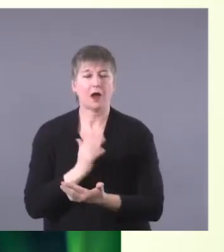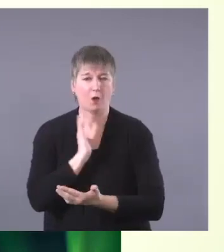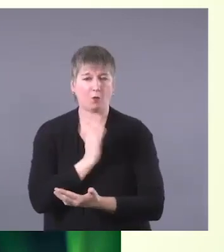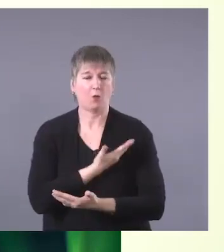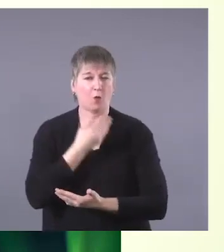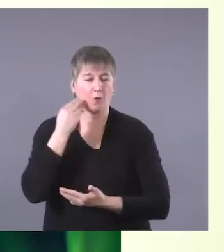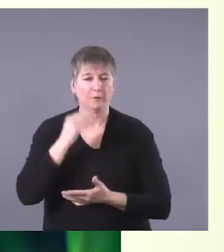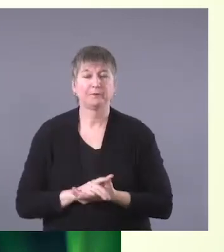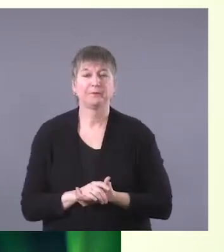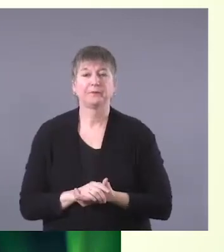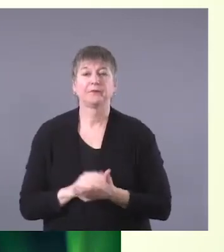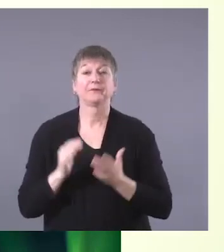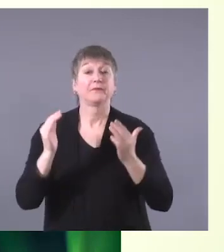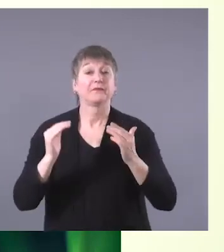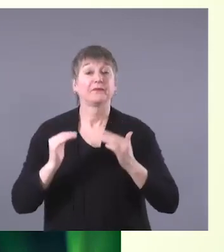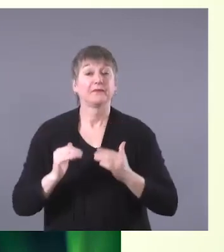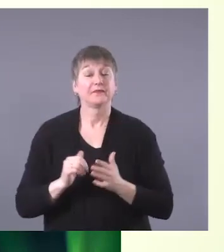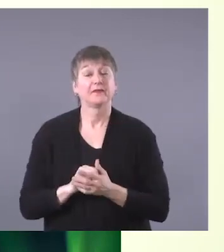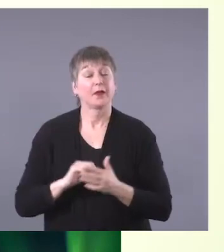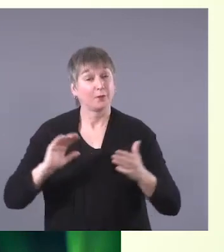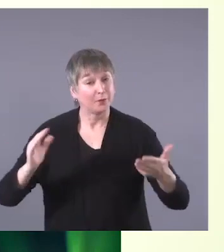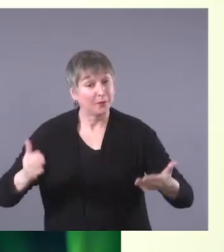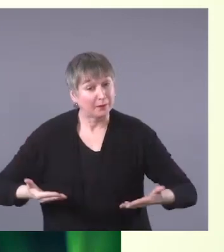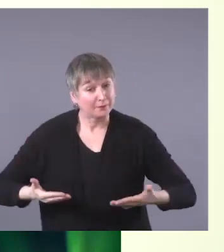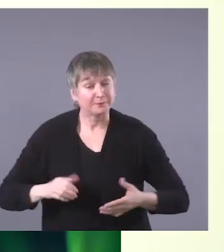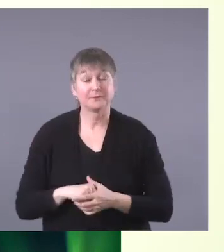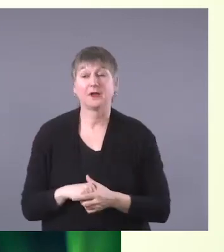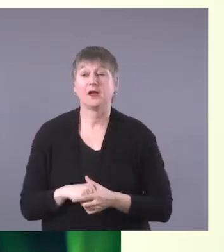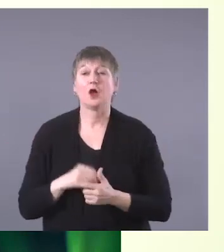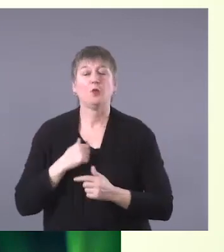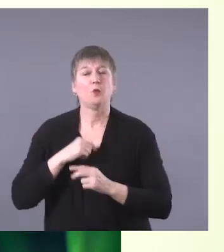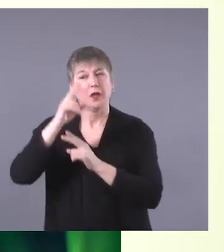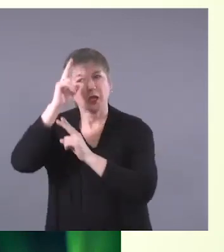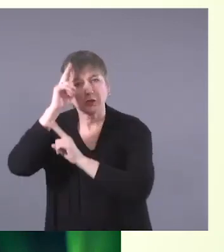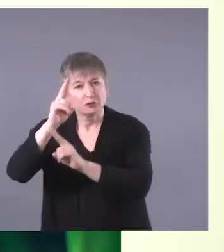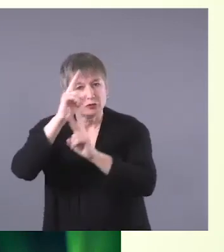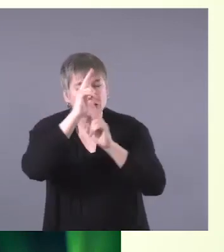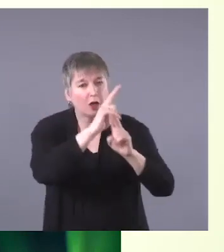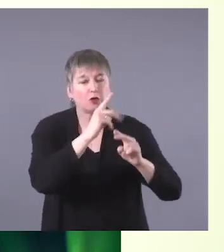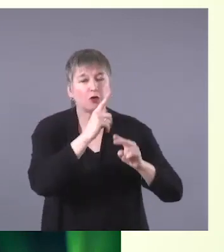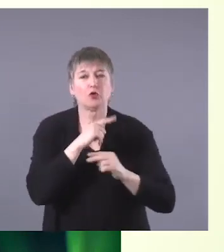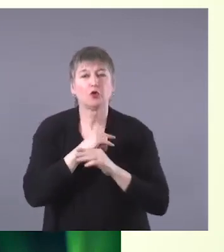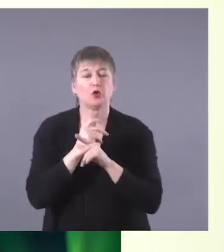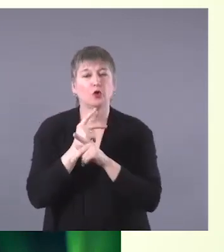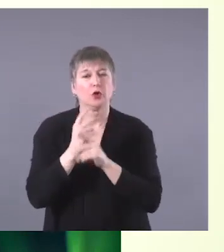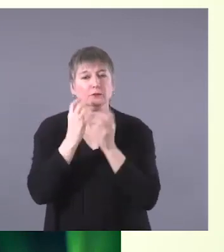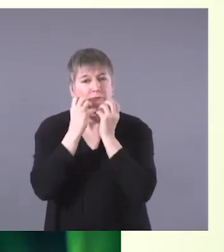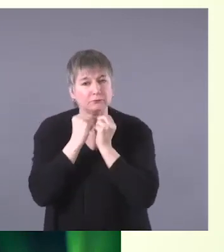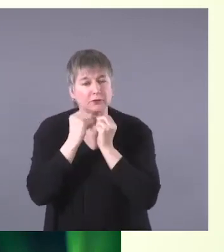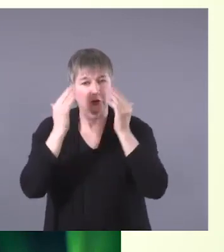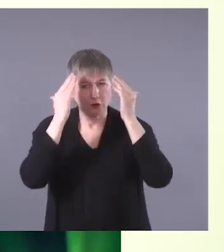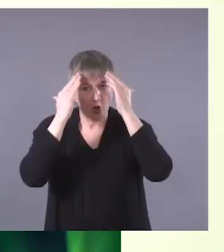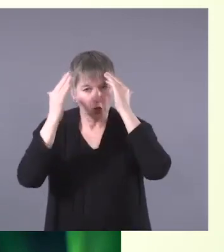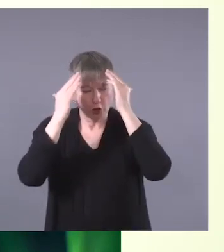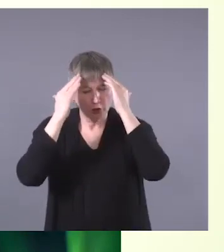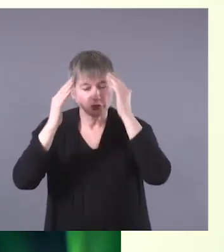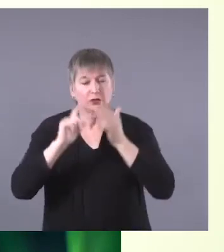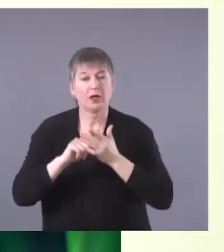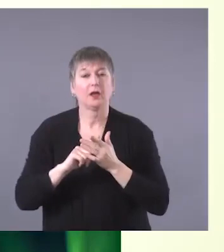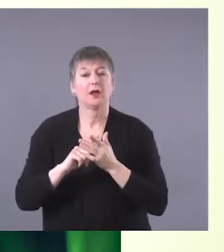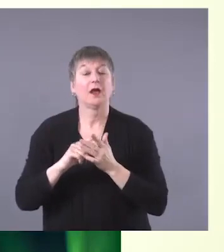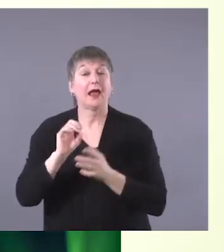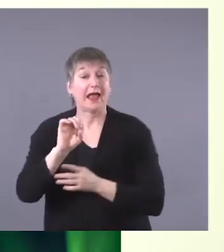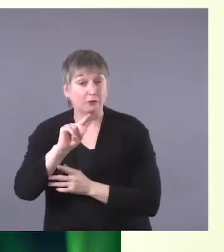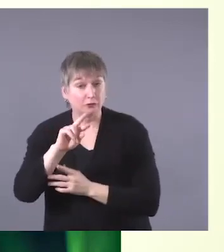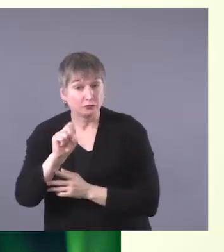keepers and elders who are still with us today and those who have gone before us. Our recognition of this